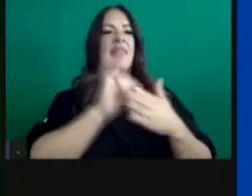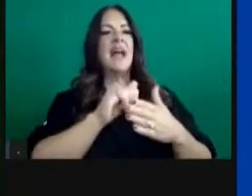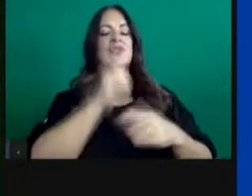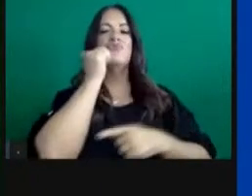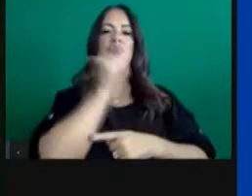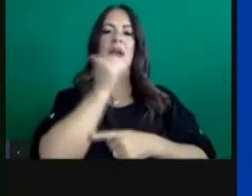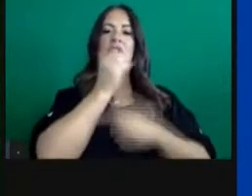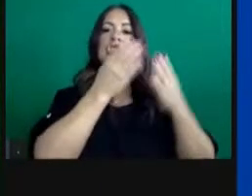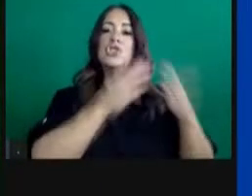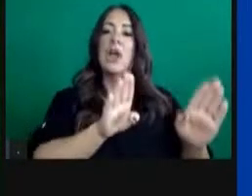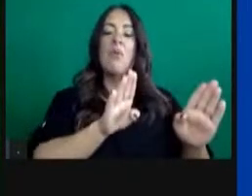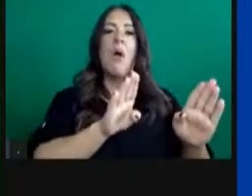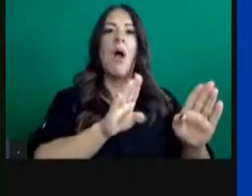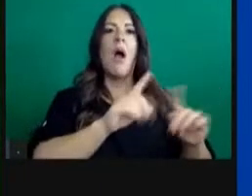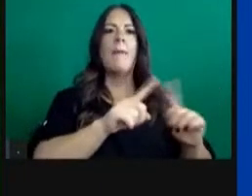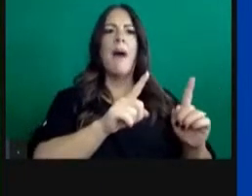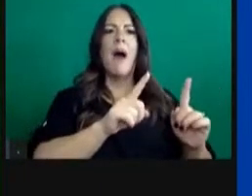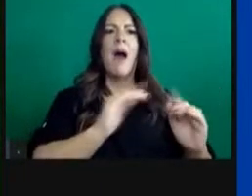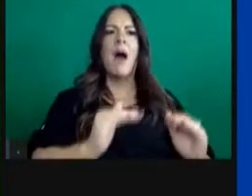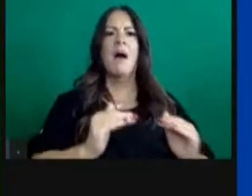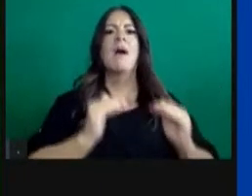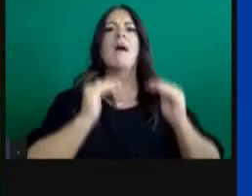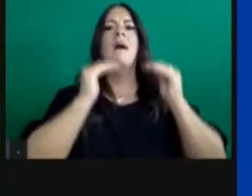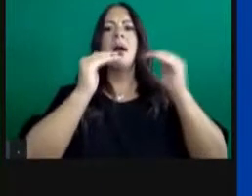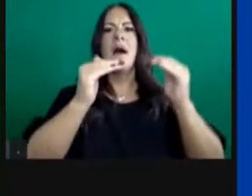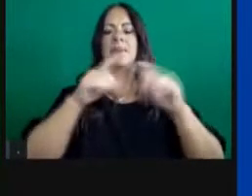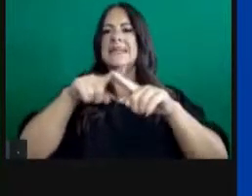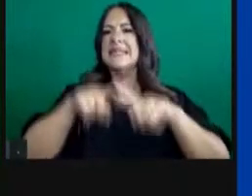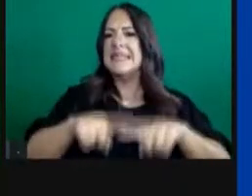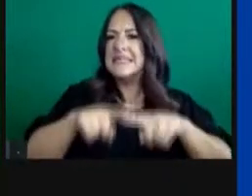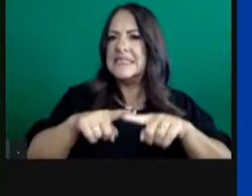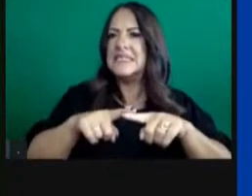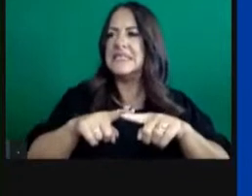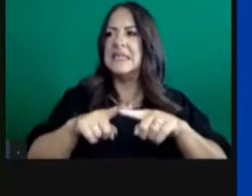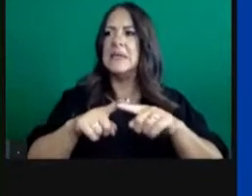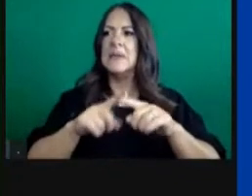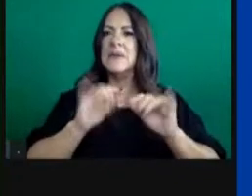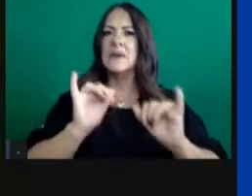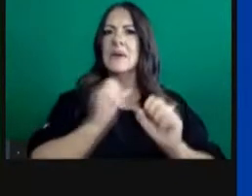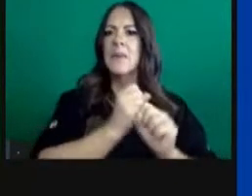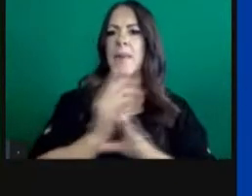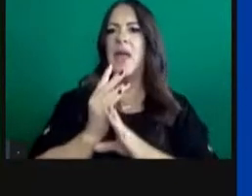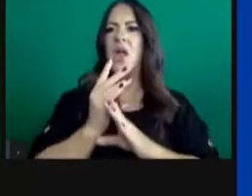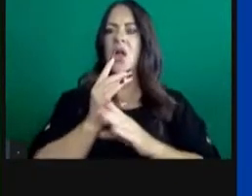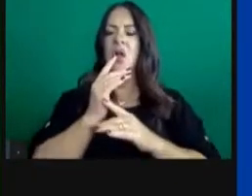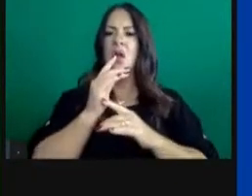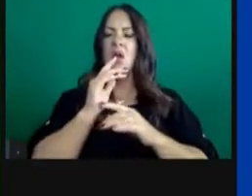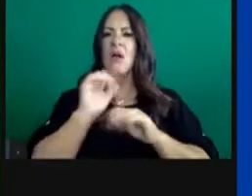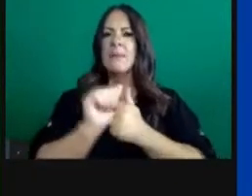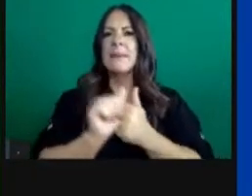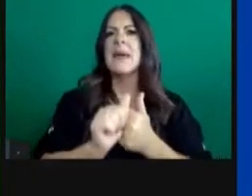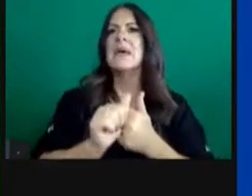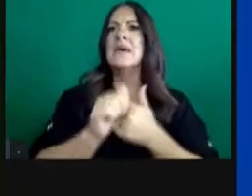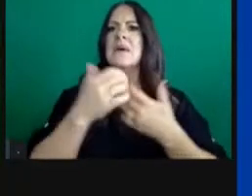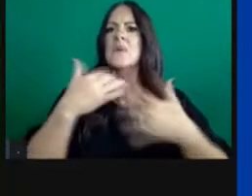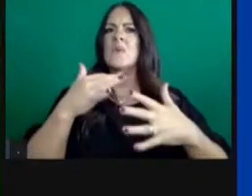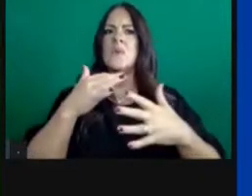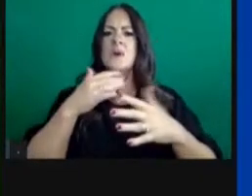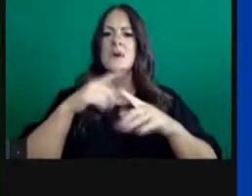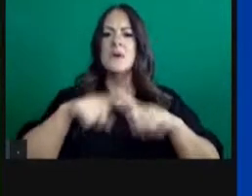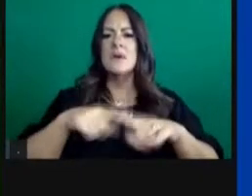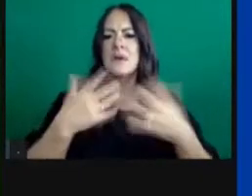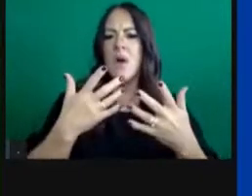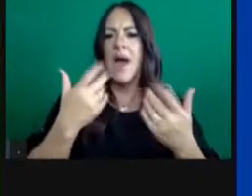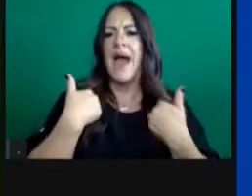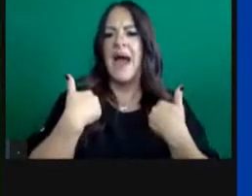to see space in the hospital that is used for other types of care. Here's an example, the